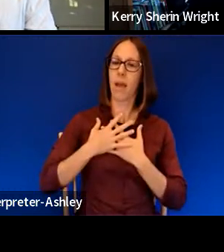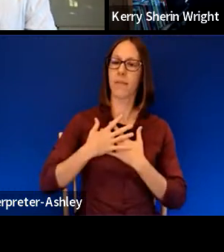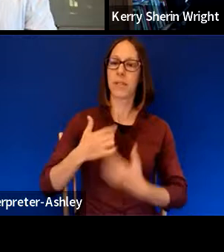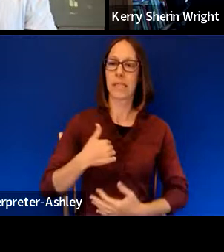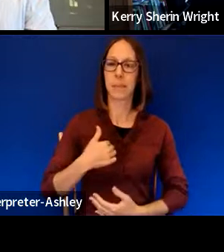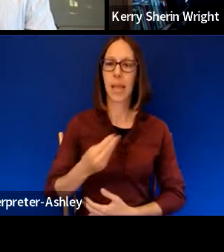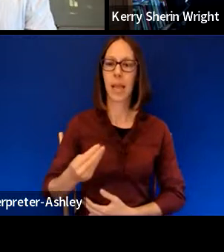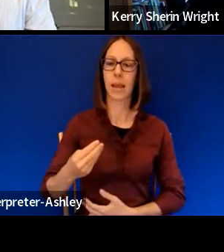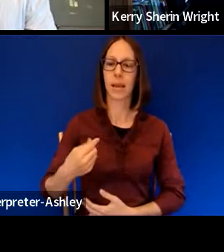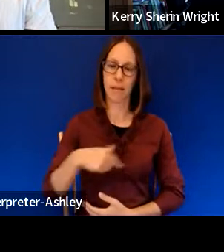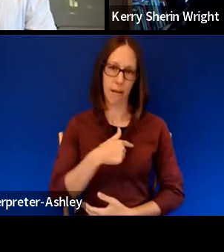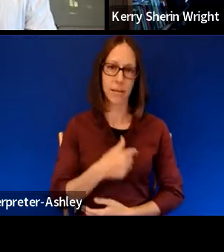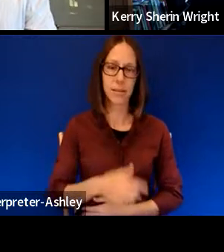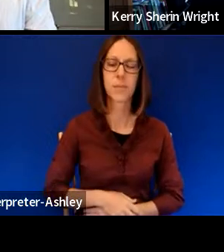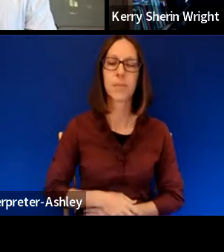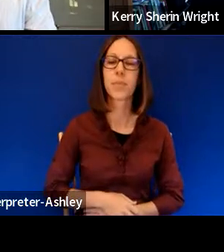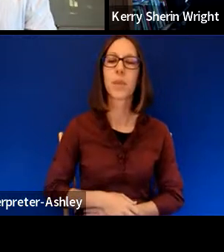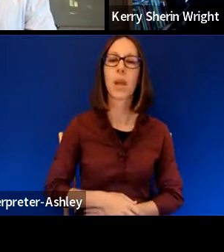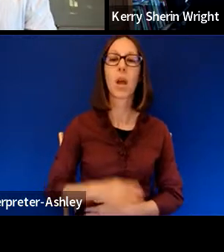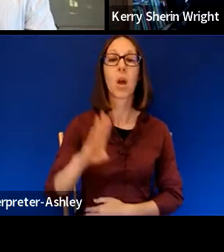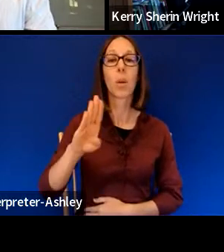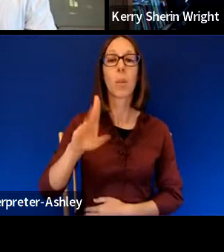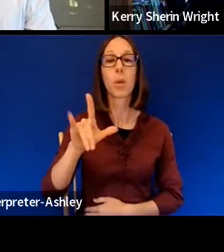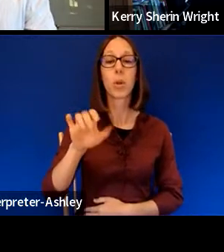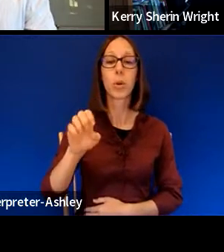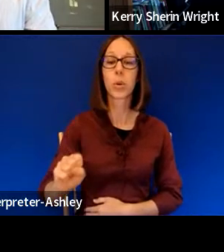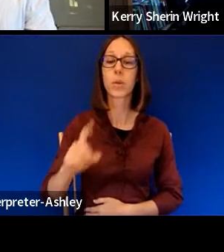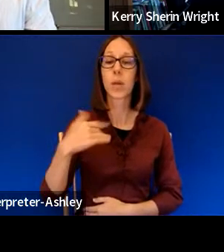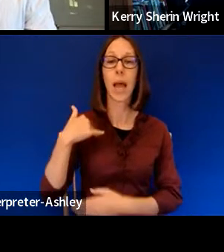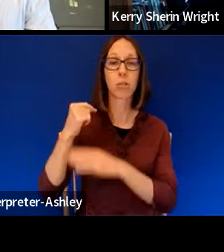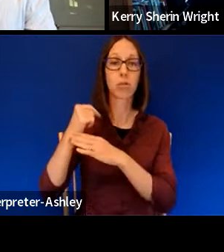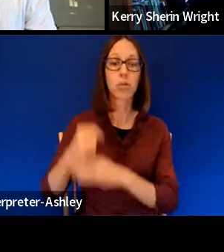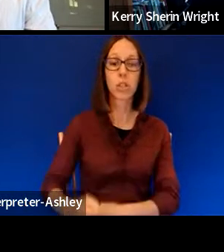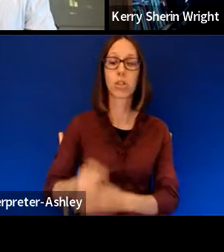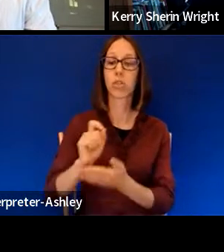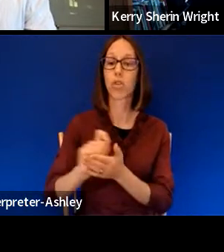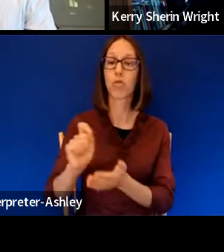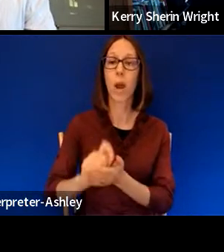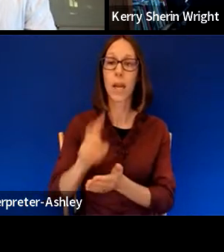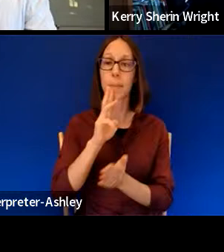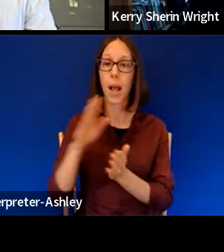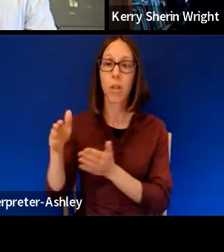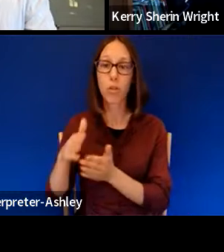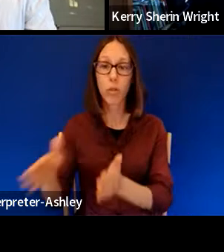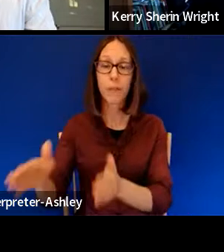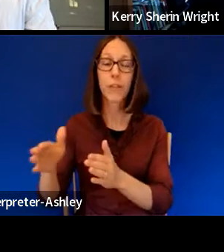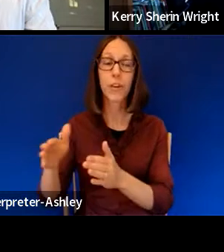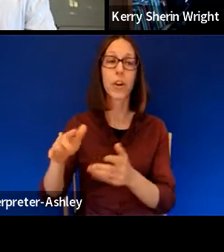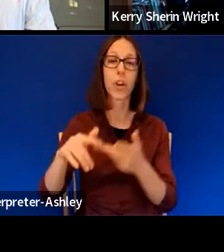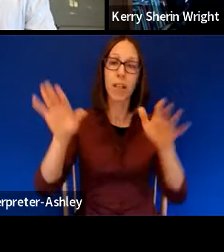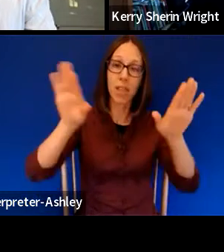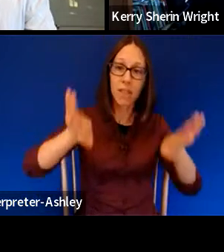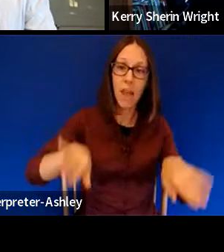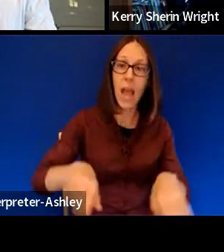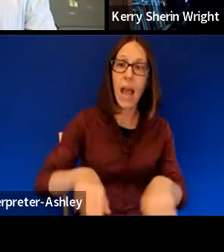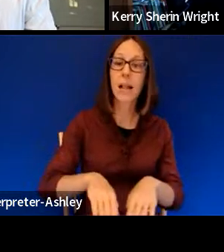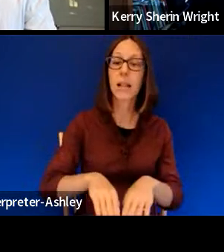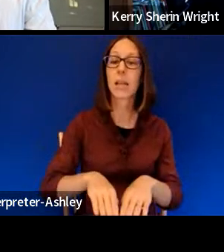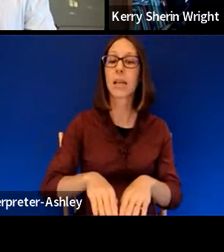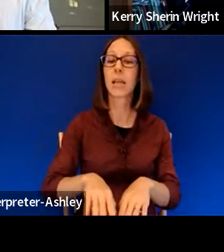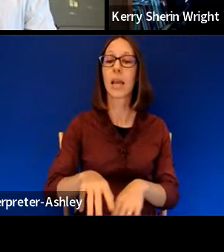Um, but also in the blues, there's absolutely this tradition of writing about the river or the valley and, and black, uh,